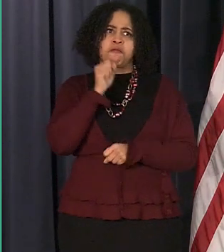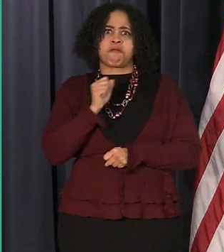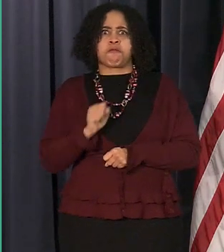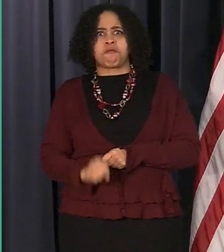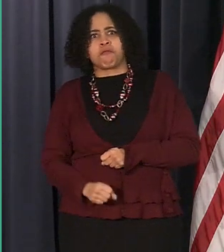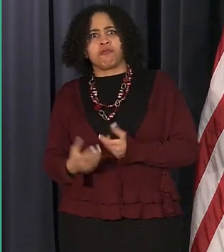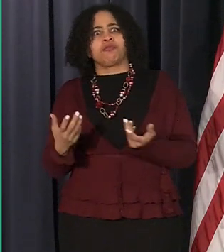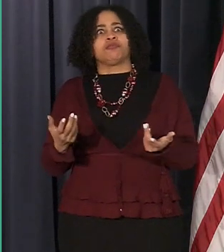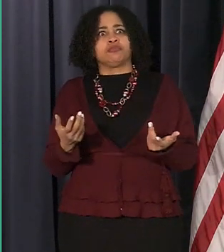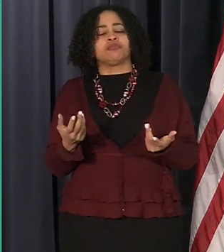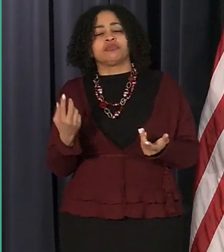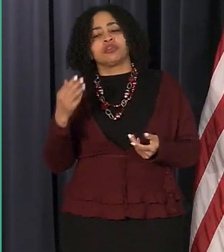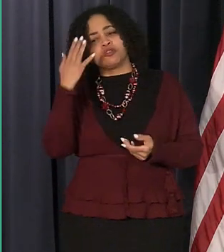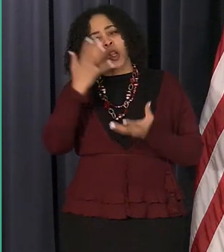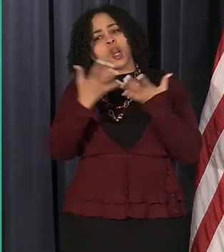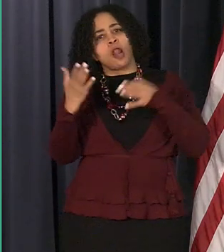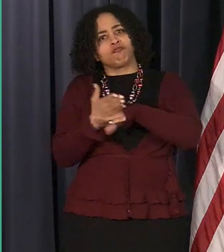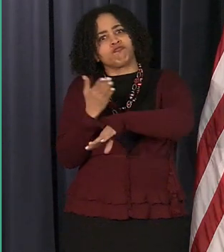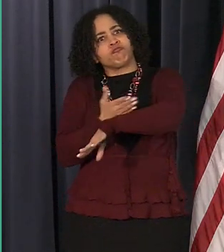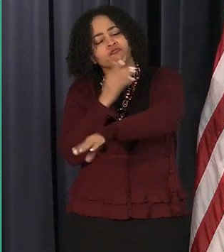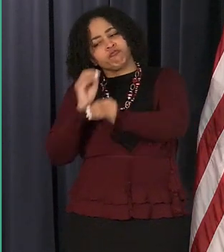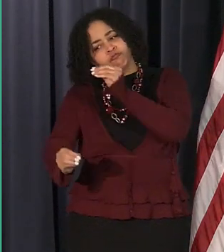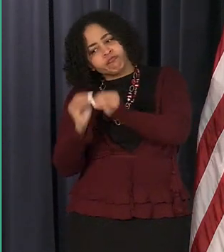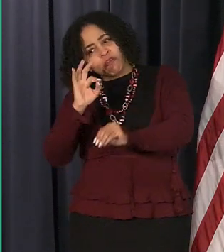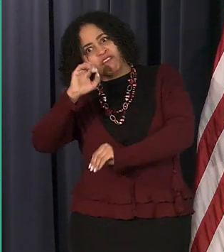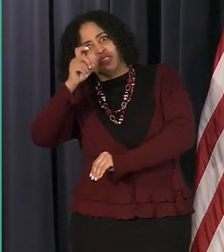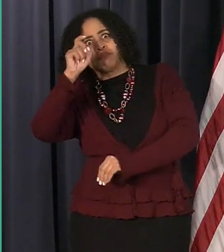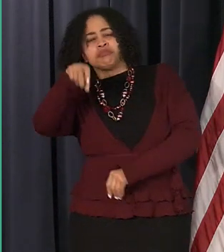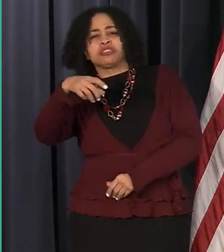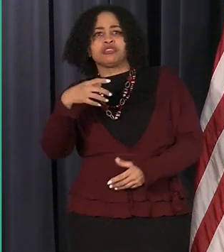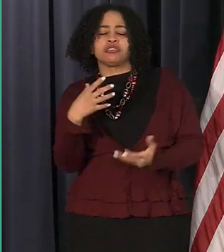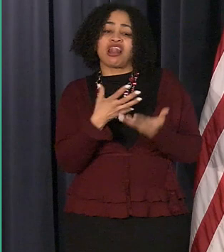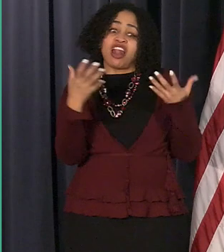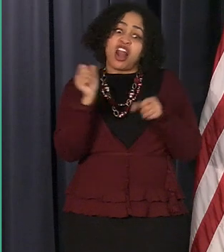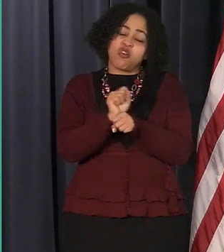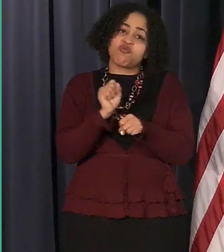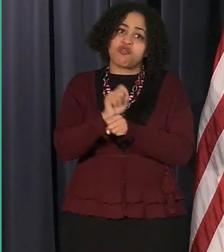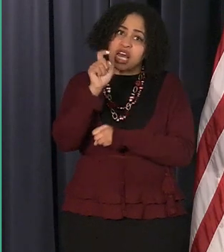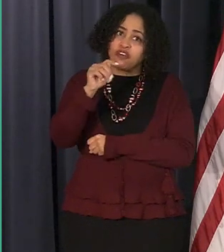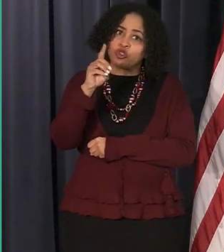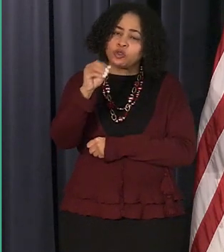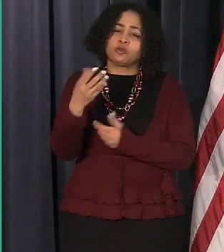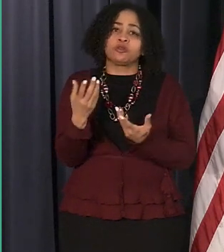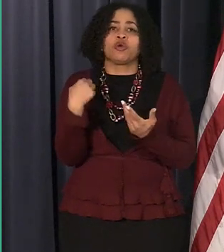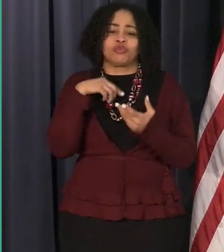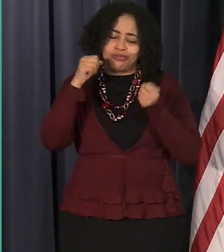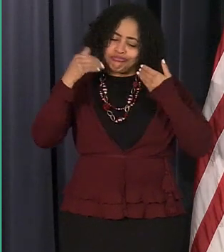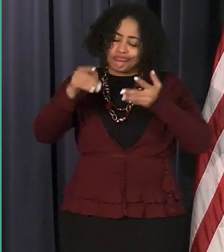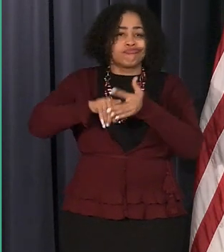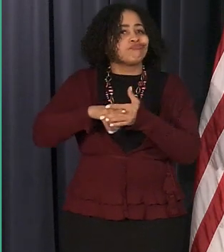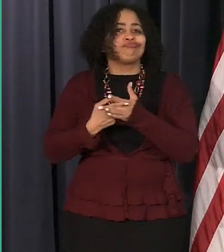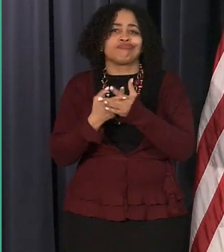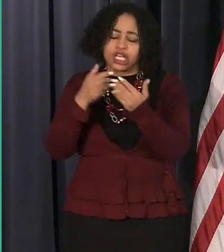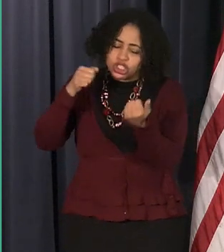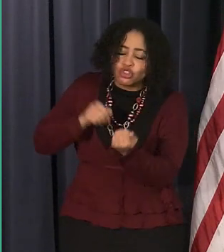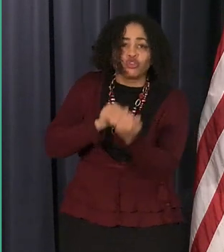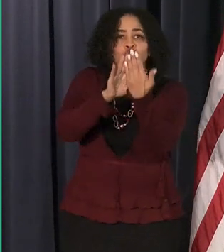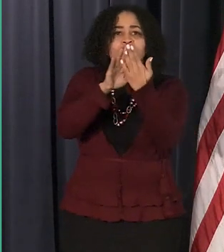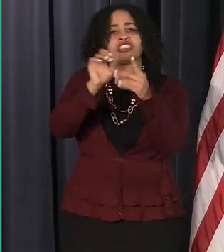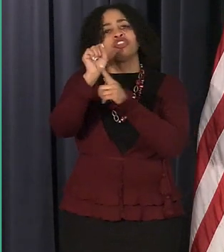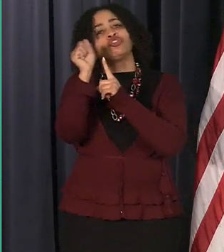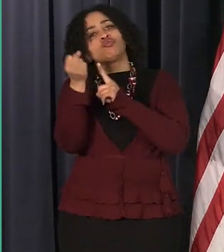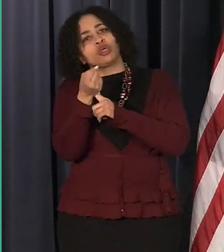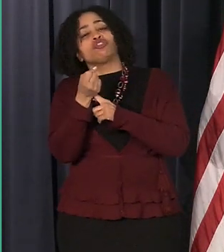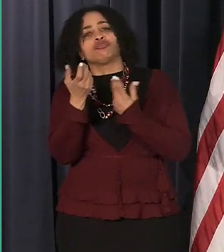know that there is a lot of work that needs to be done and just so grateful that we can get started in addressing the situation